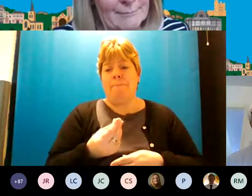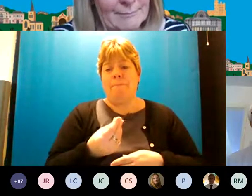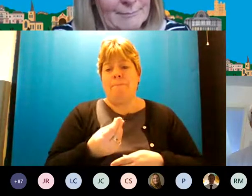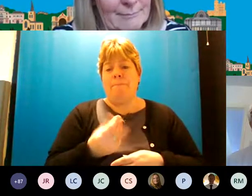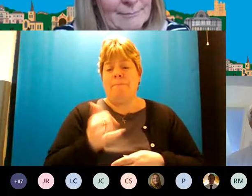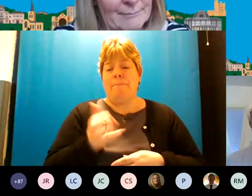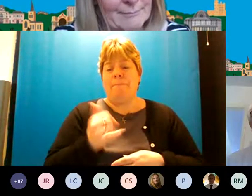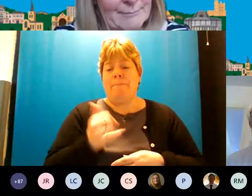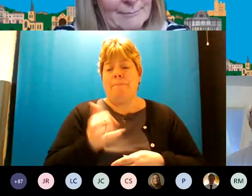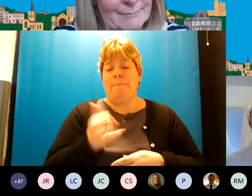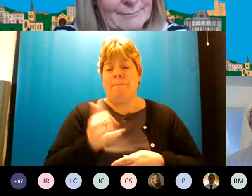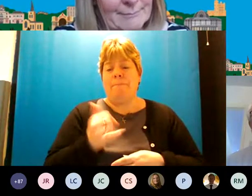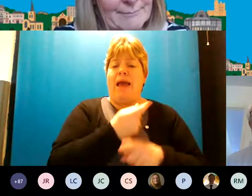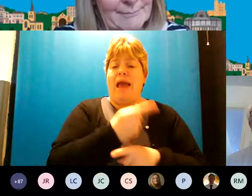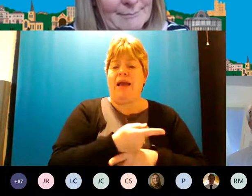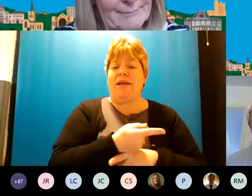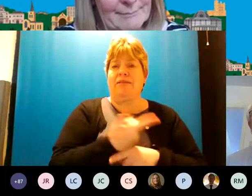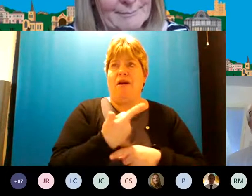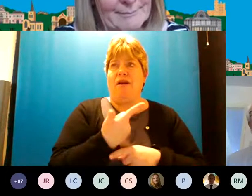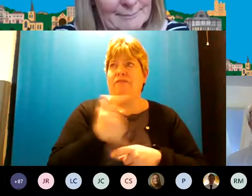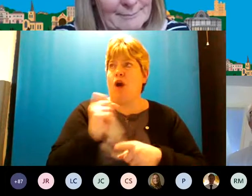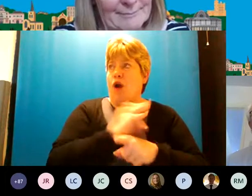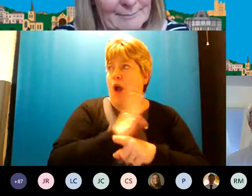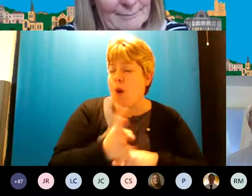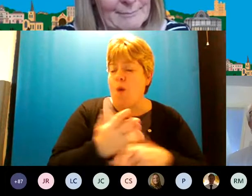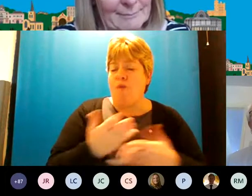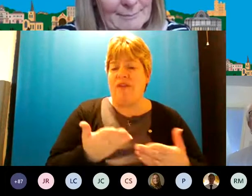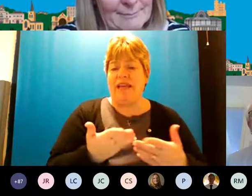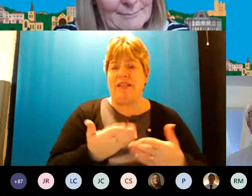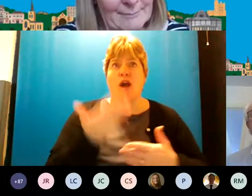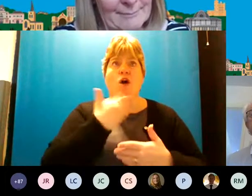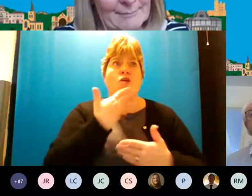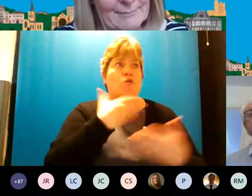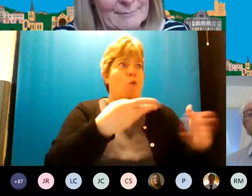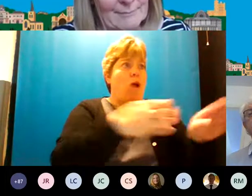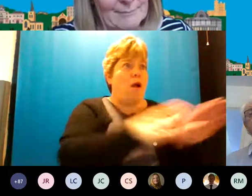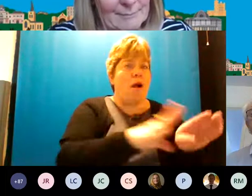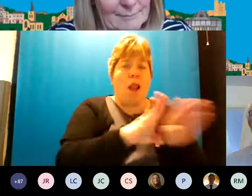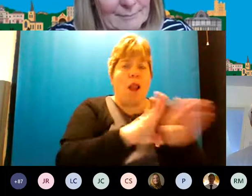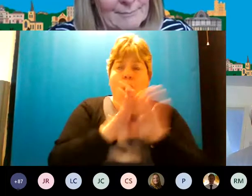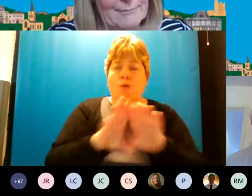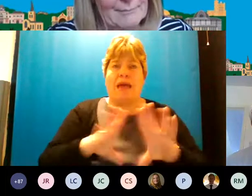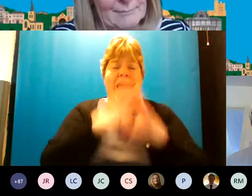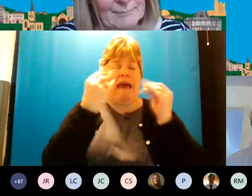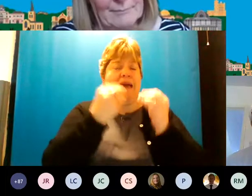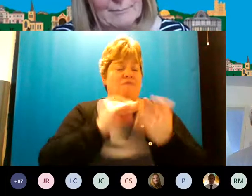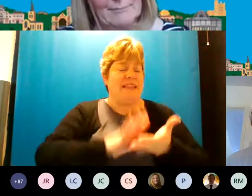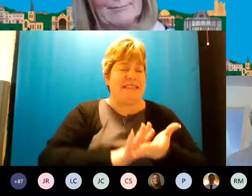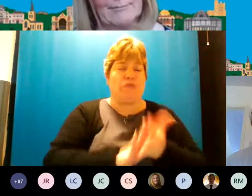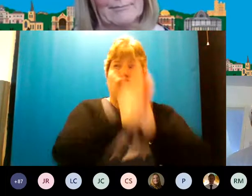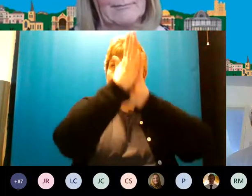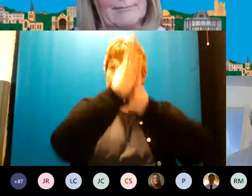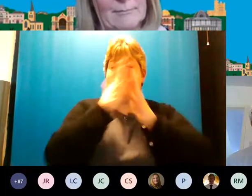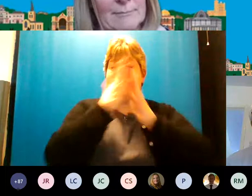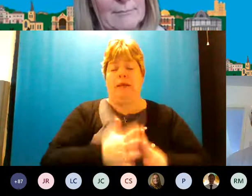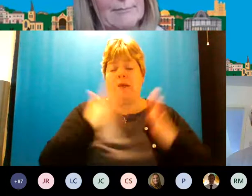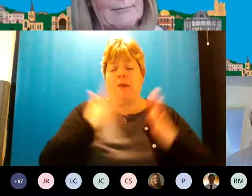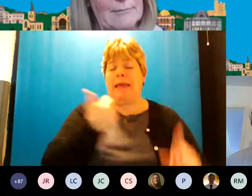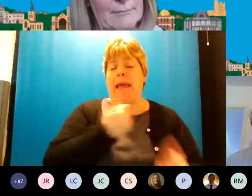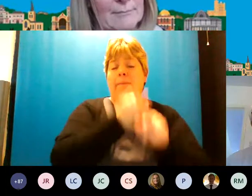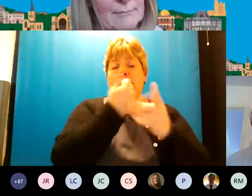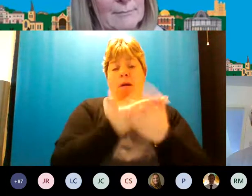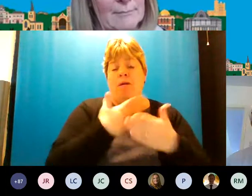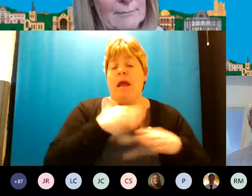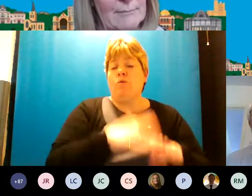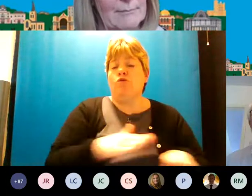impact of that event the pandemic you know of schools closing that all of that disruption it's had a huge impact on our children